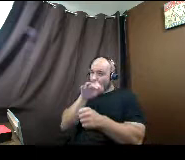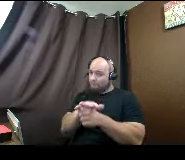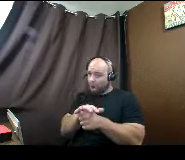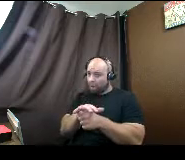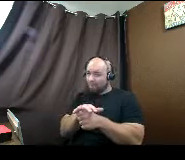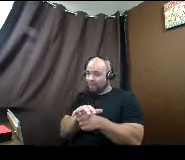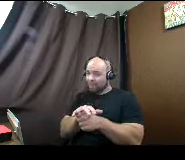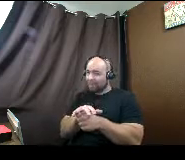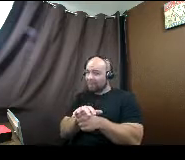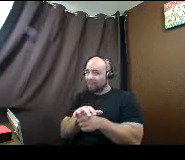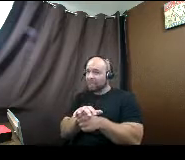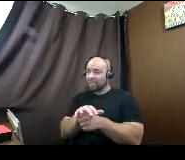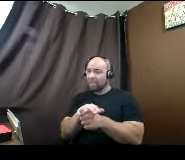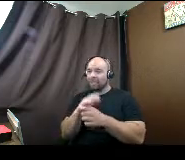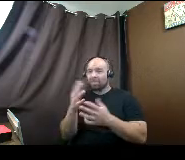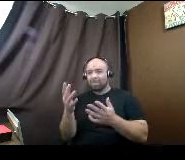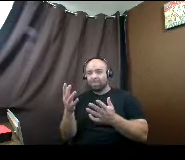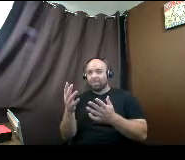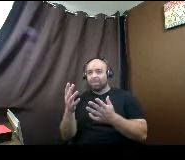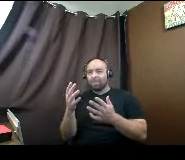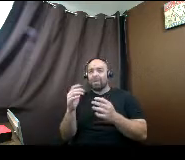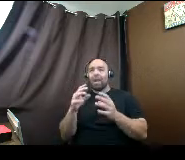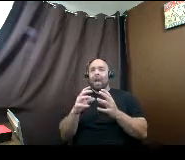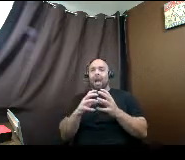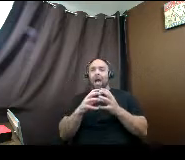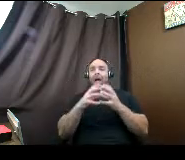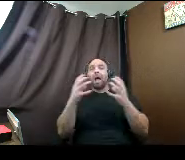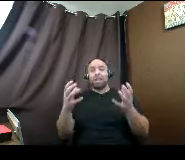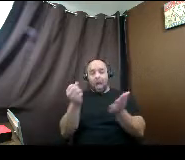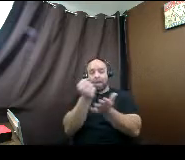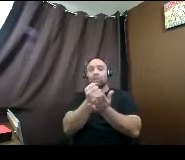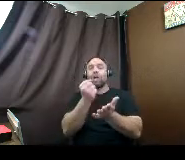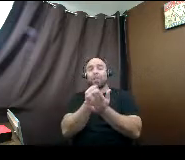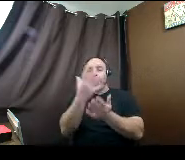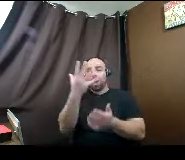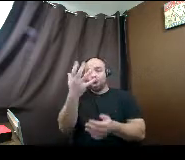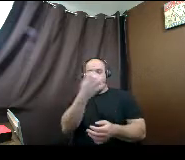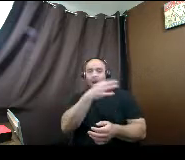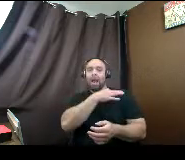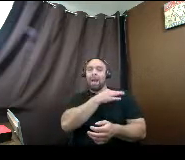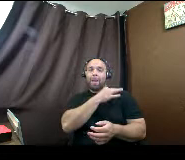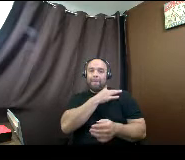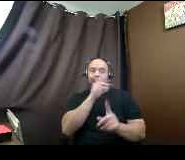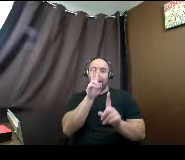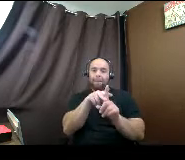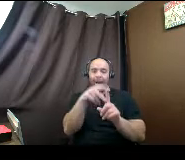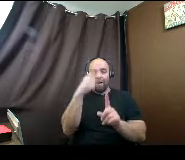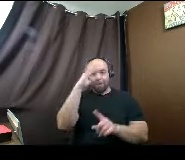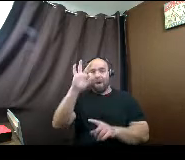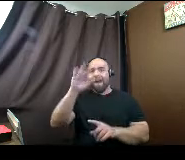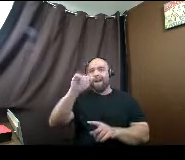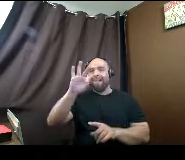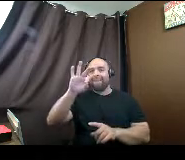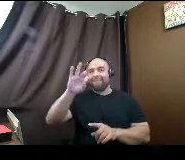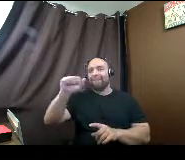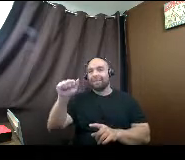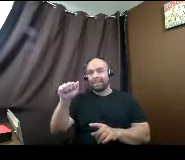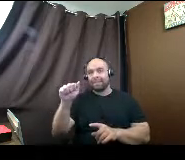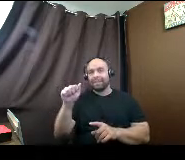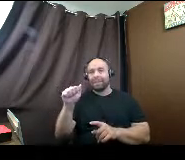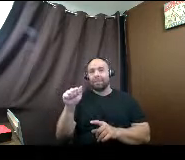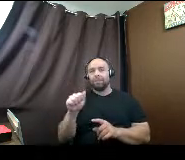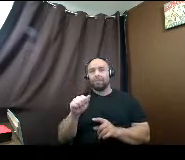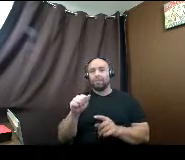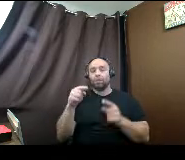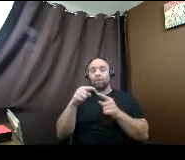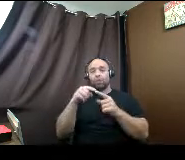So a lot of scholarships, like we were saying, want you to file the FAFSA and Promise is one of those. Usually to access